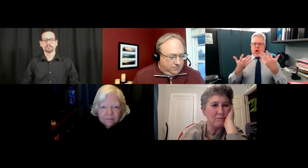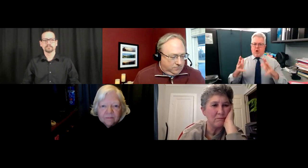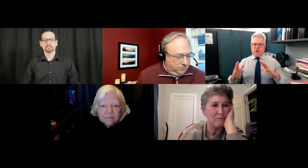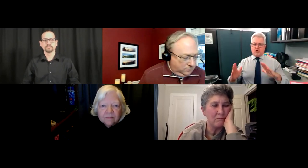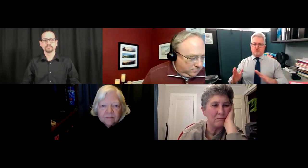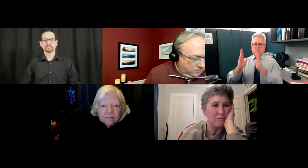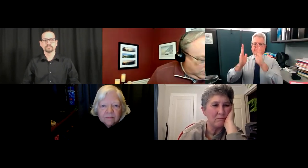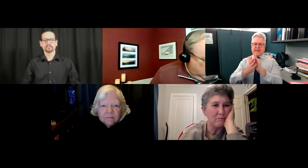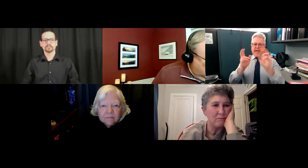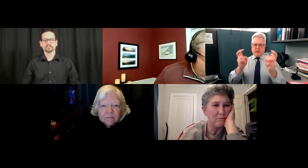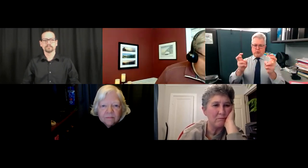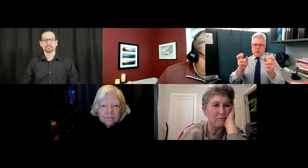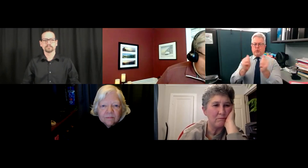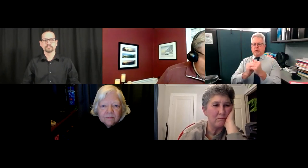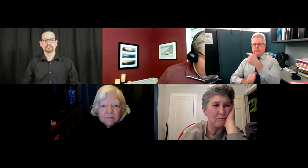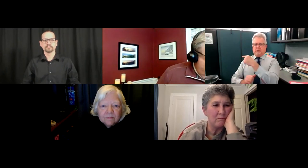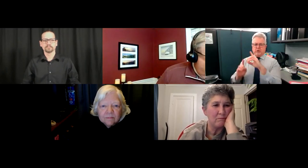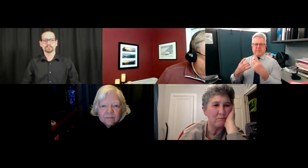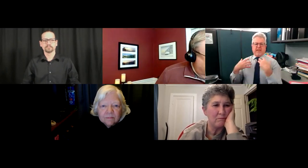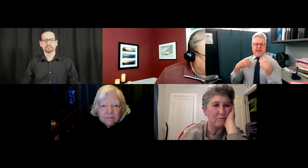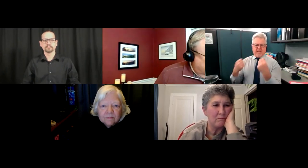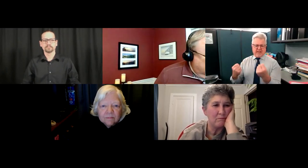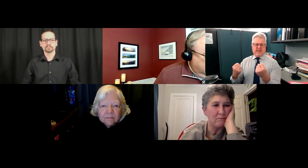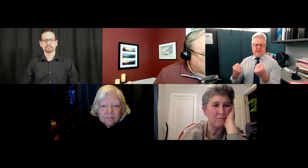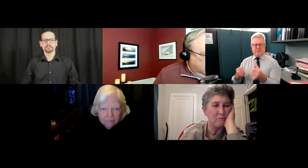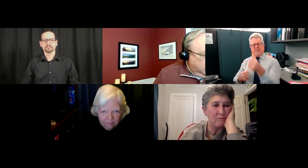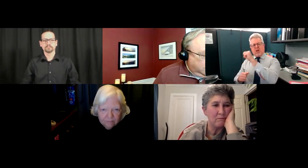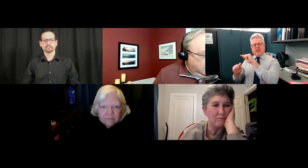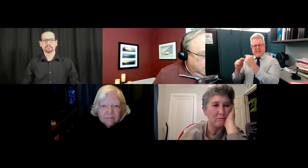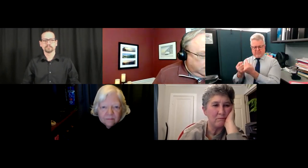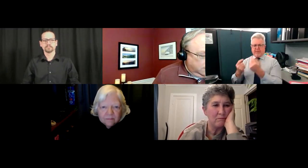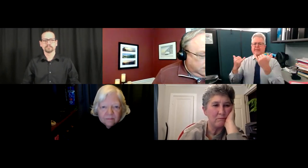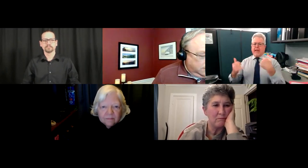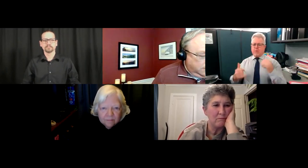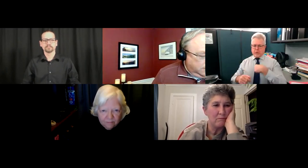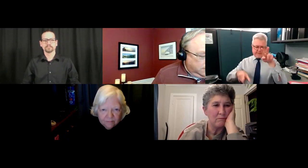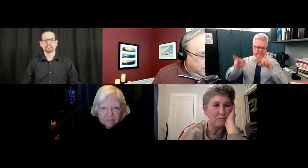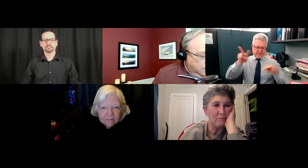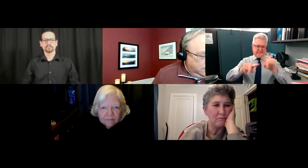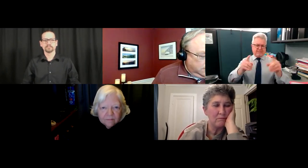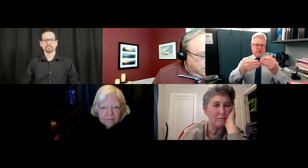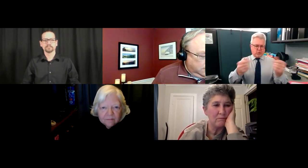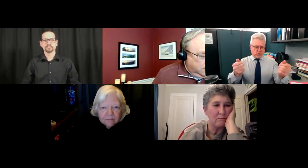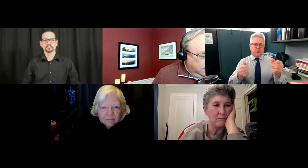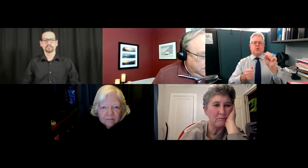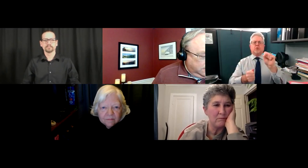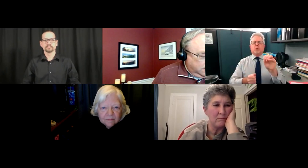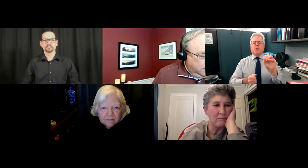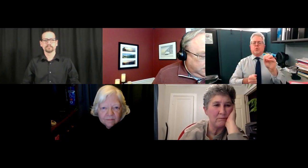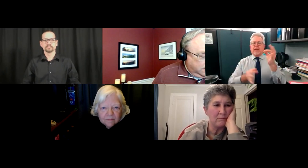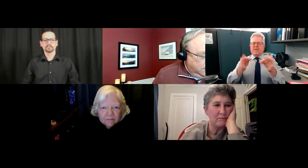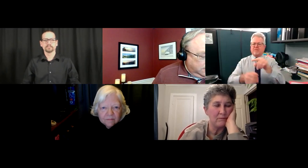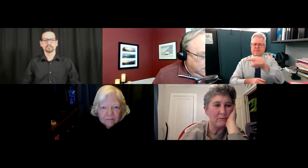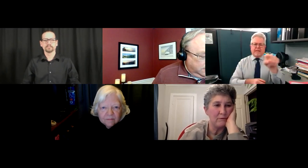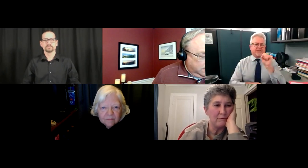using the phone. And I've actually addressed that issue with the Department of Health here in Rhode Island. And we're